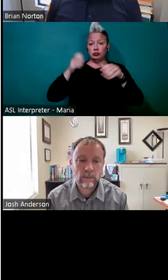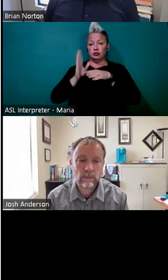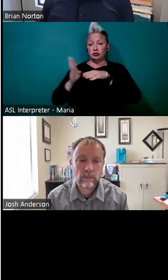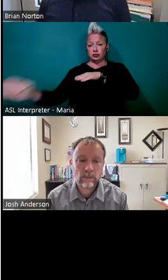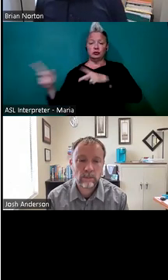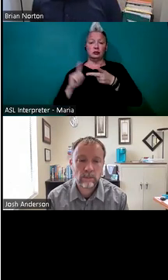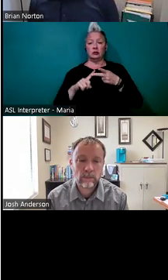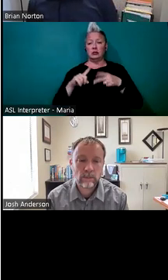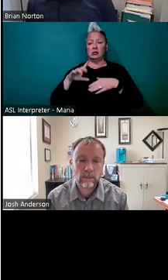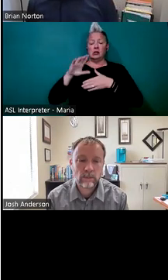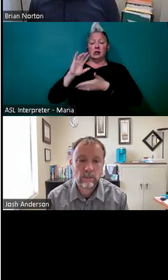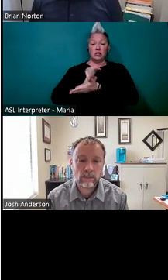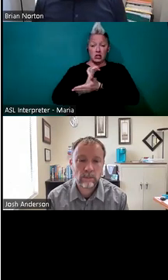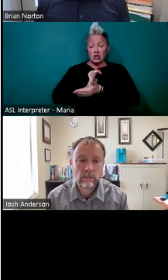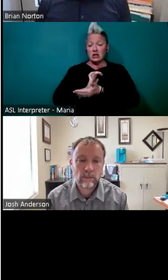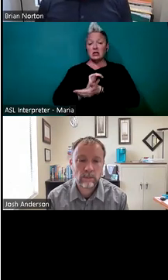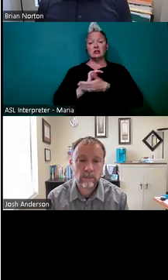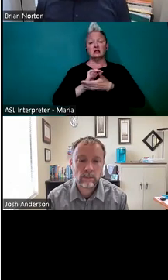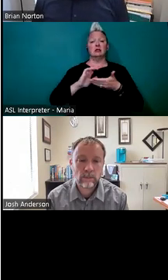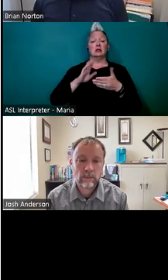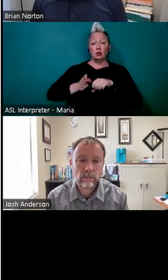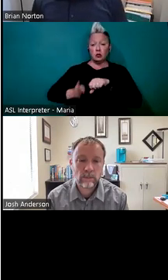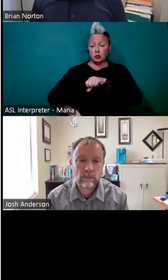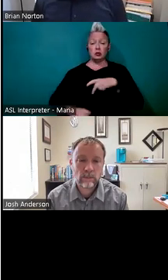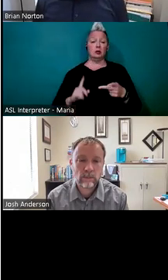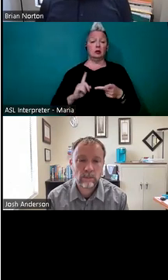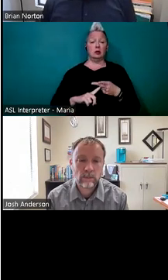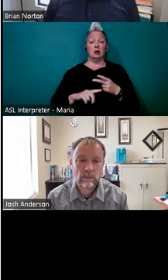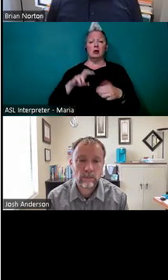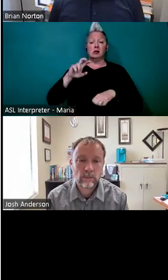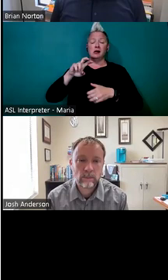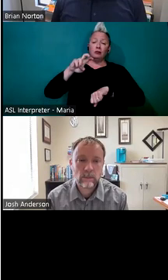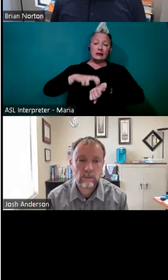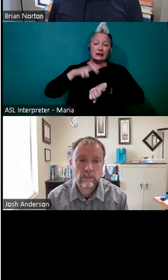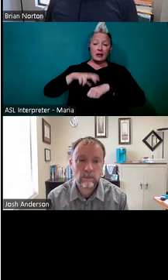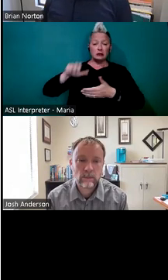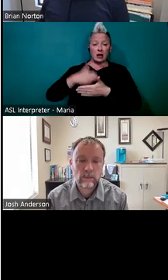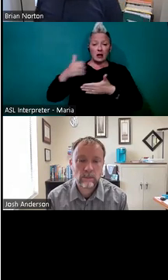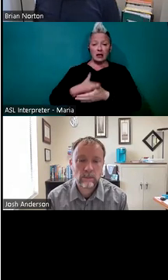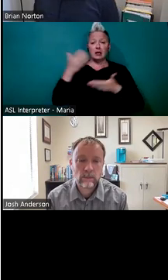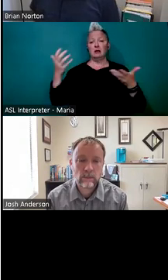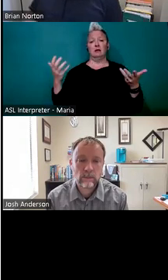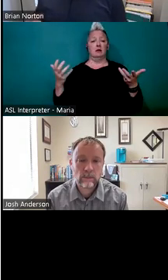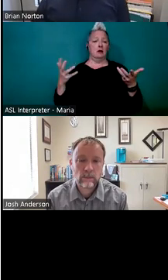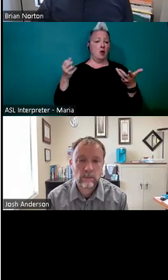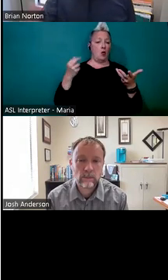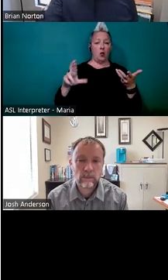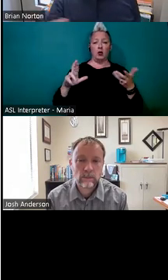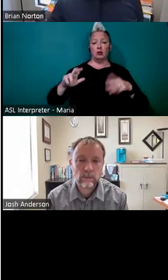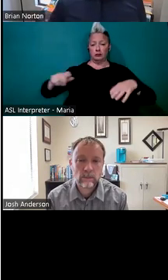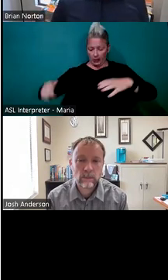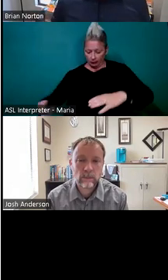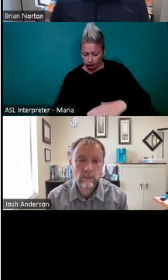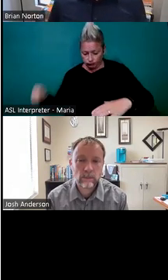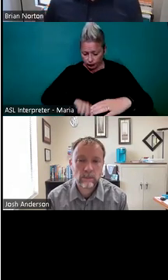They also scoop the salads, potato salad, all the other stuff that's behind there. And they give those to the customers over top of